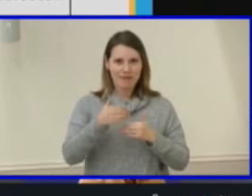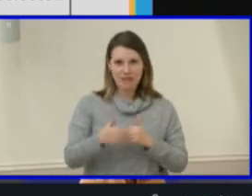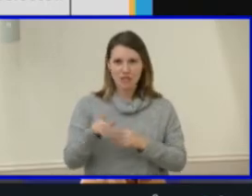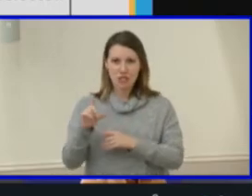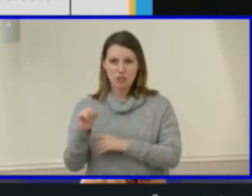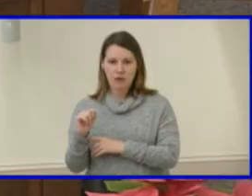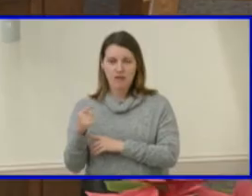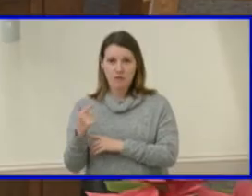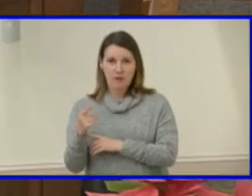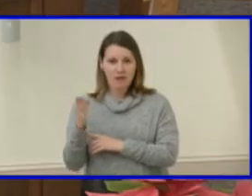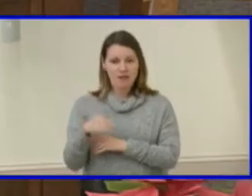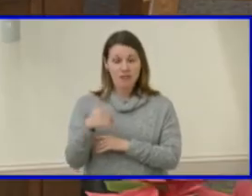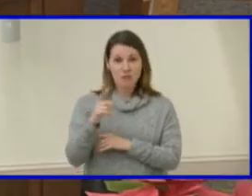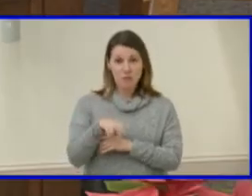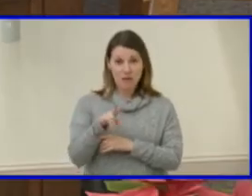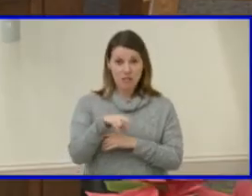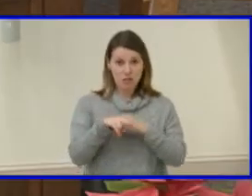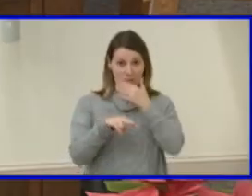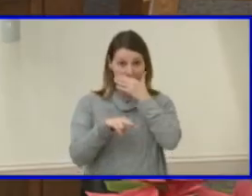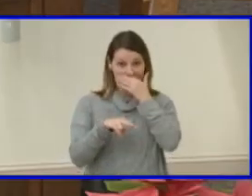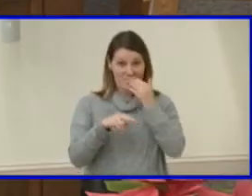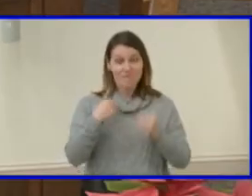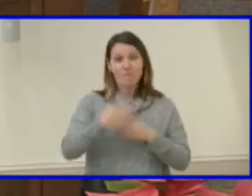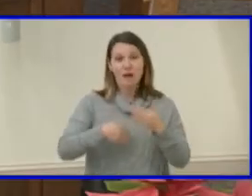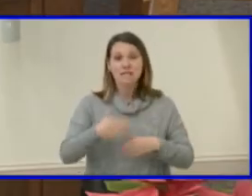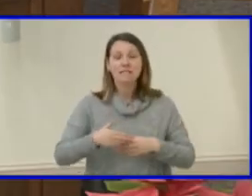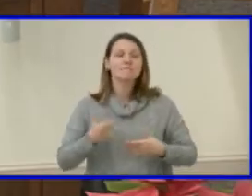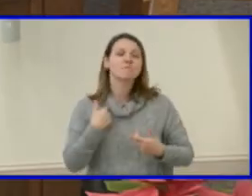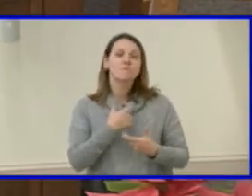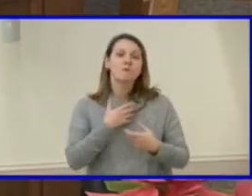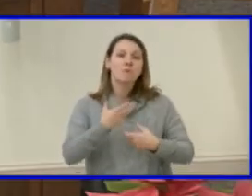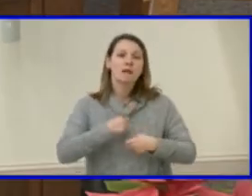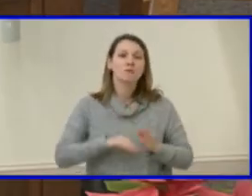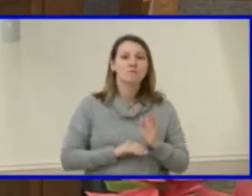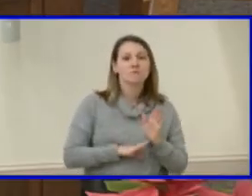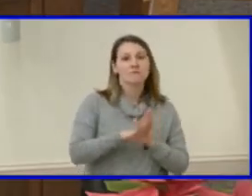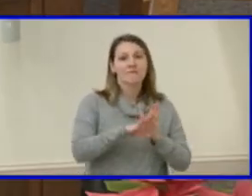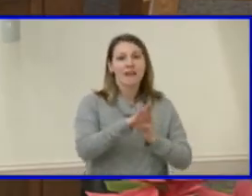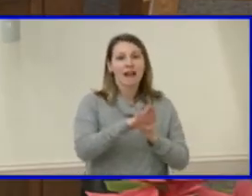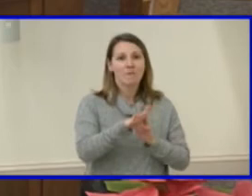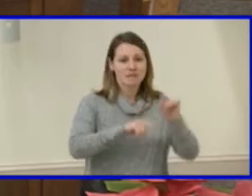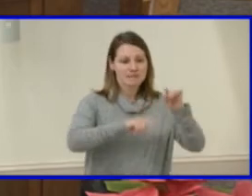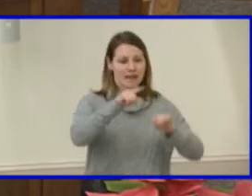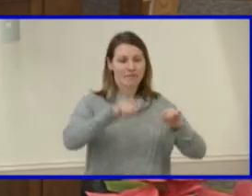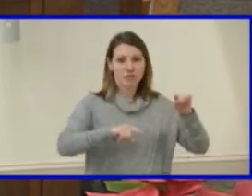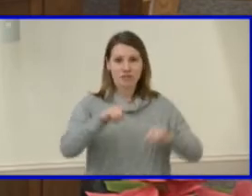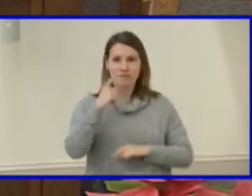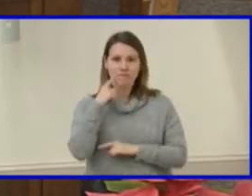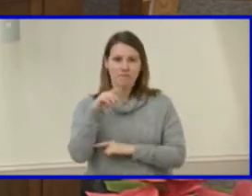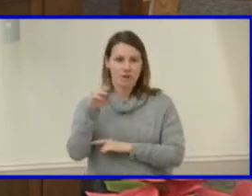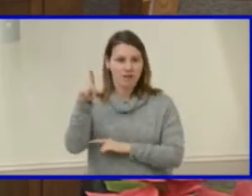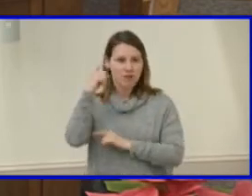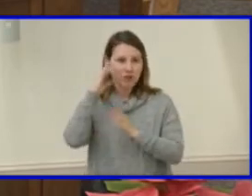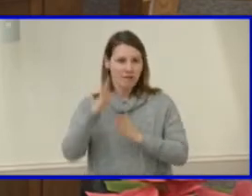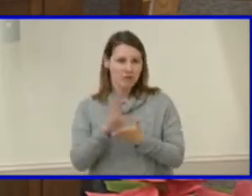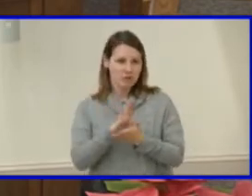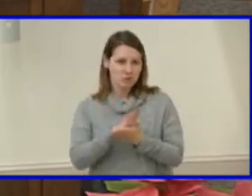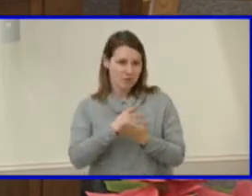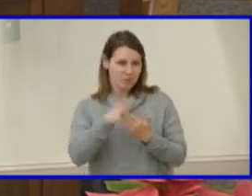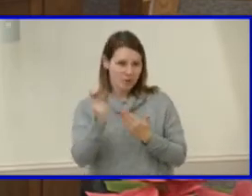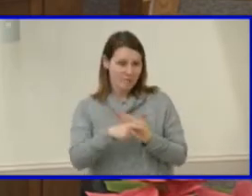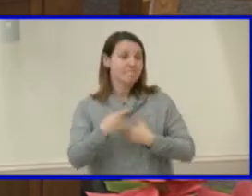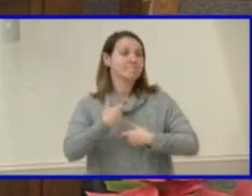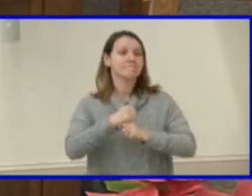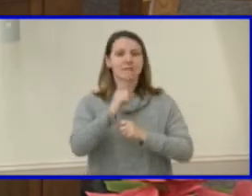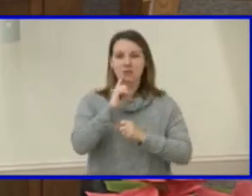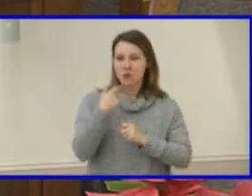process are intended to grow Henrico's diversity in the Maggie L. Walker Governor's School program and ensure we are